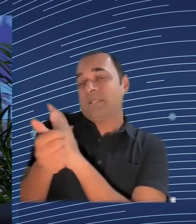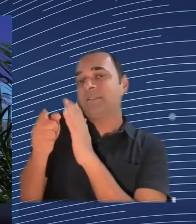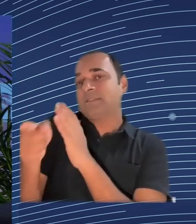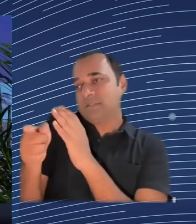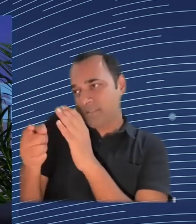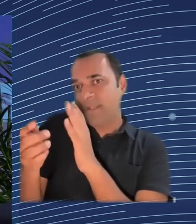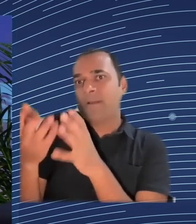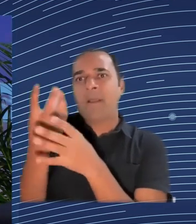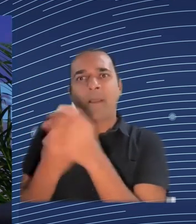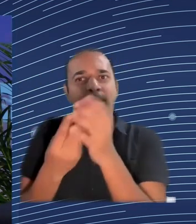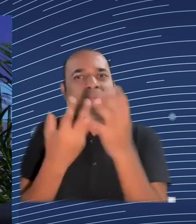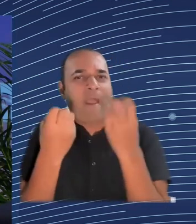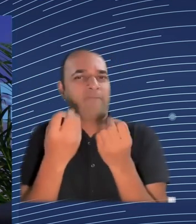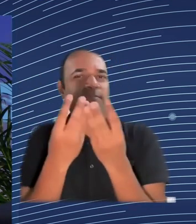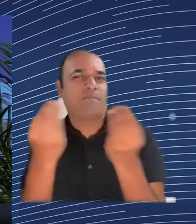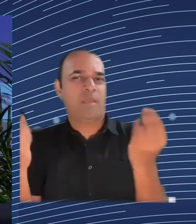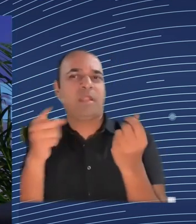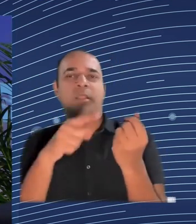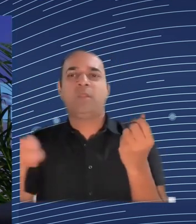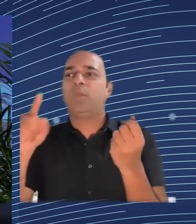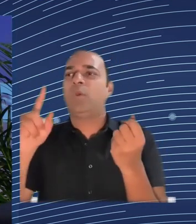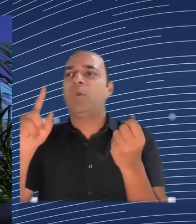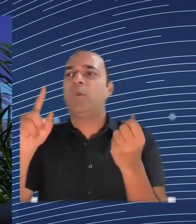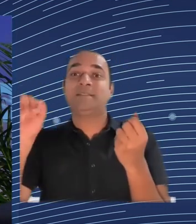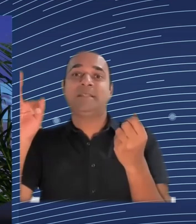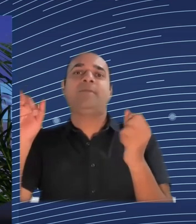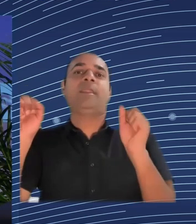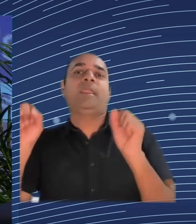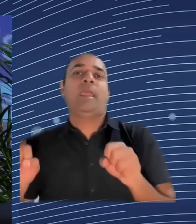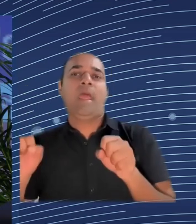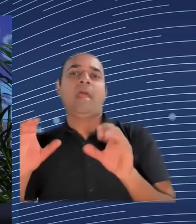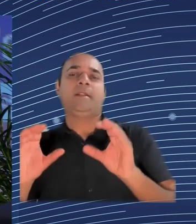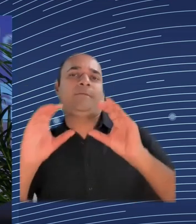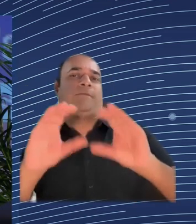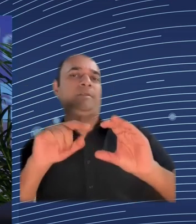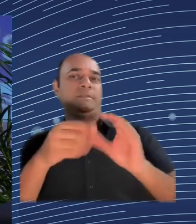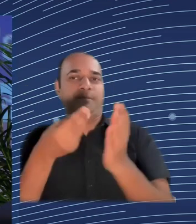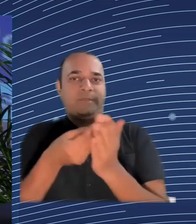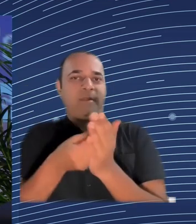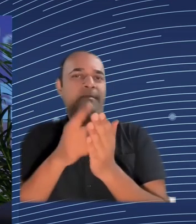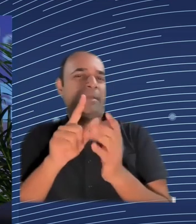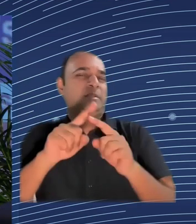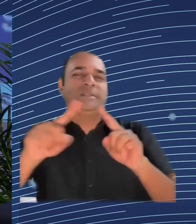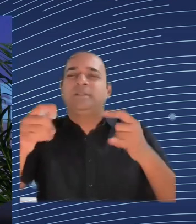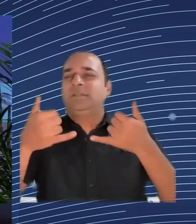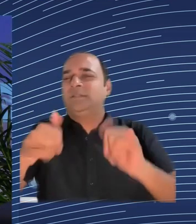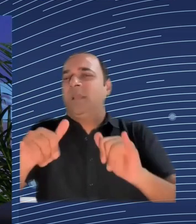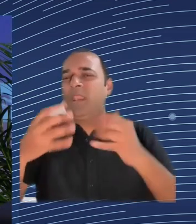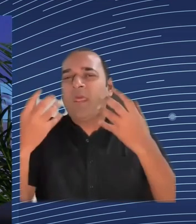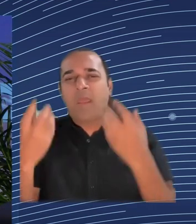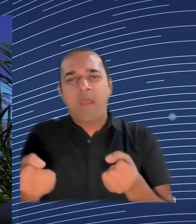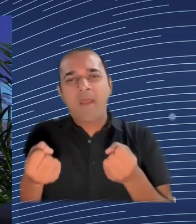decentralization. For us it's a moment of beginnings in terms of giving the regions the power to